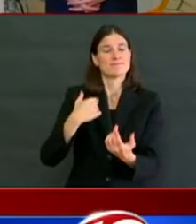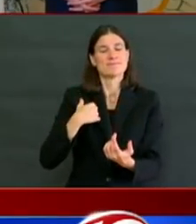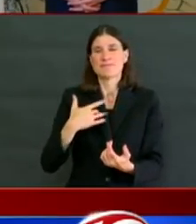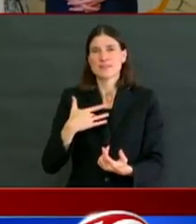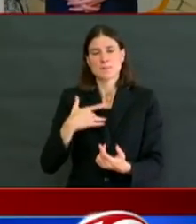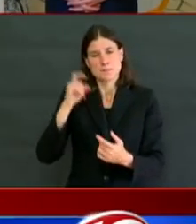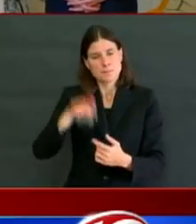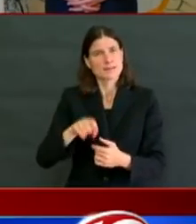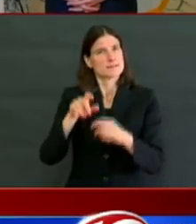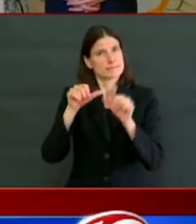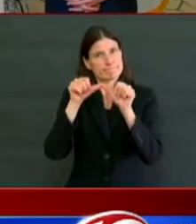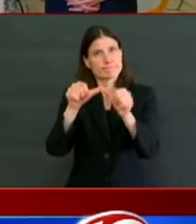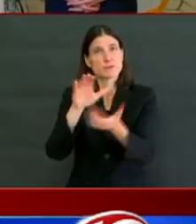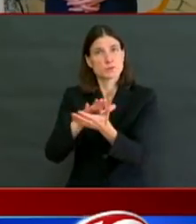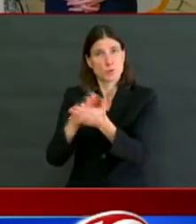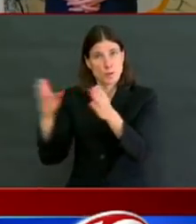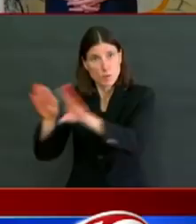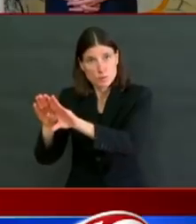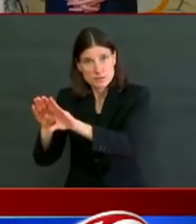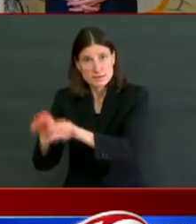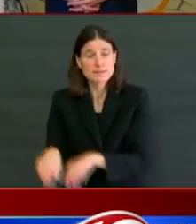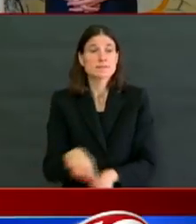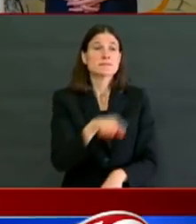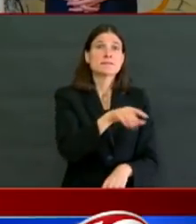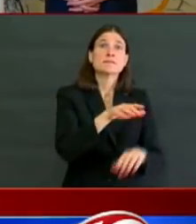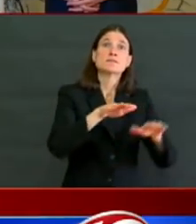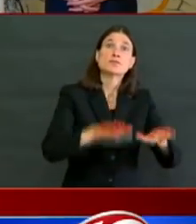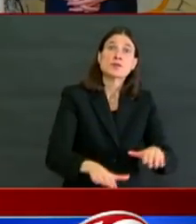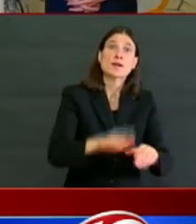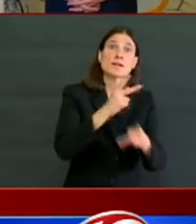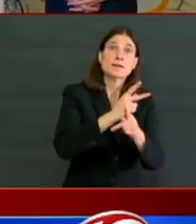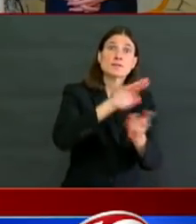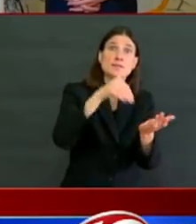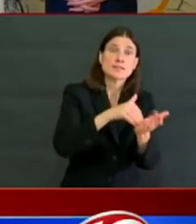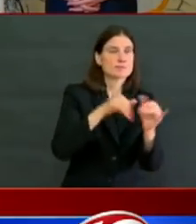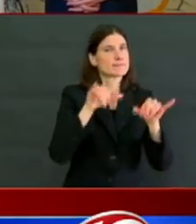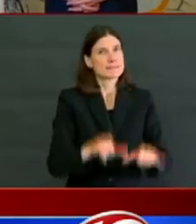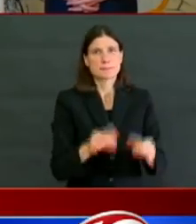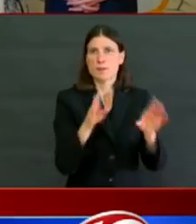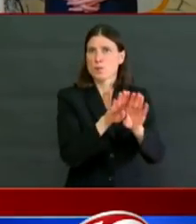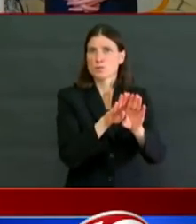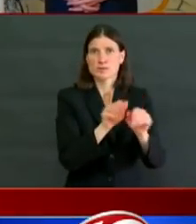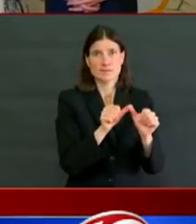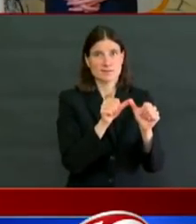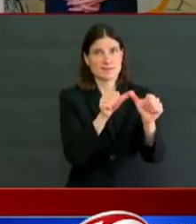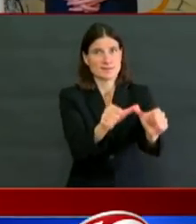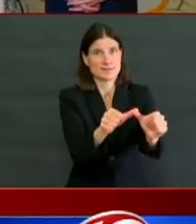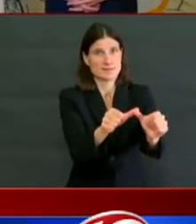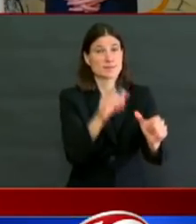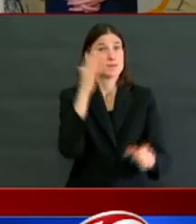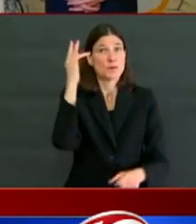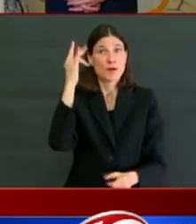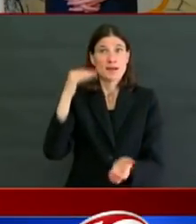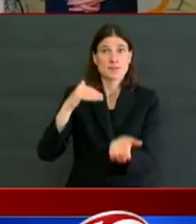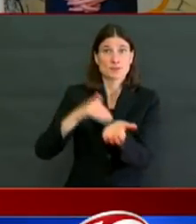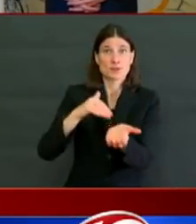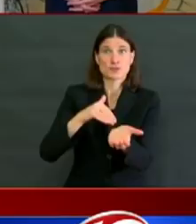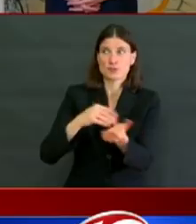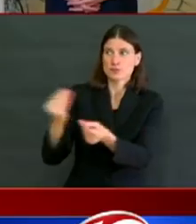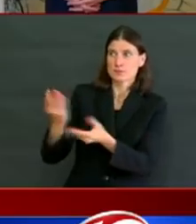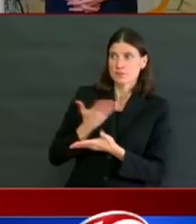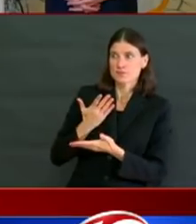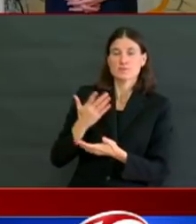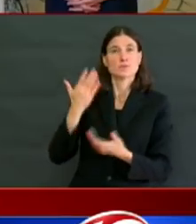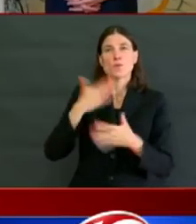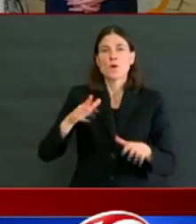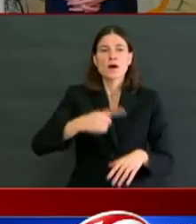increased the state to a much greater spread of the disease. Having said that, I don't want to keep them